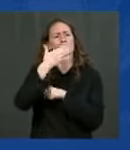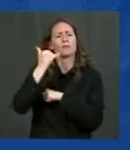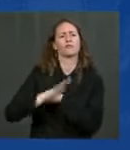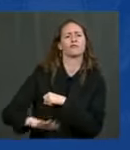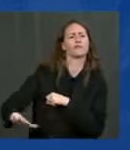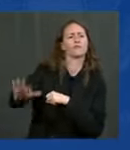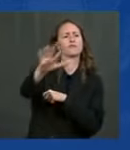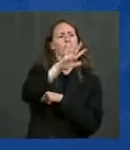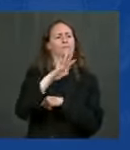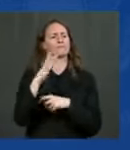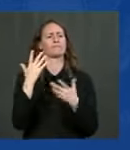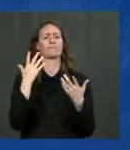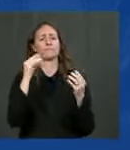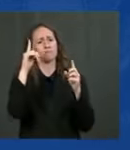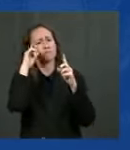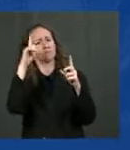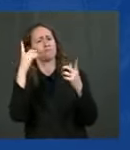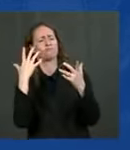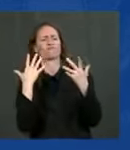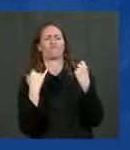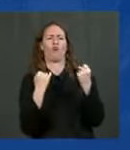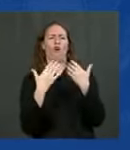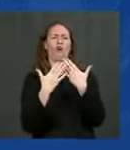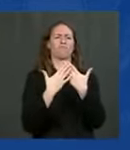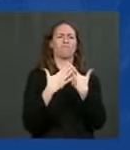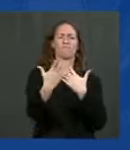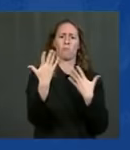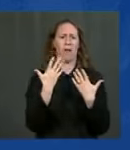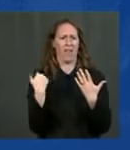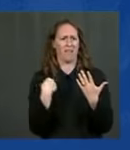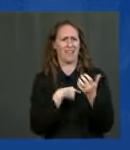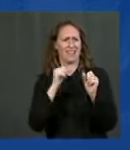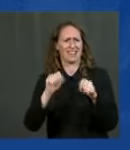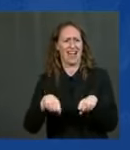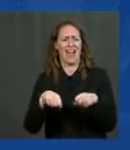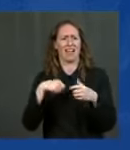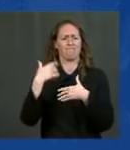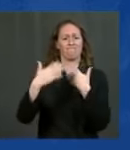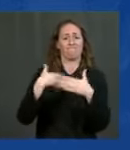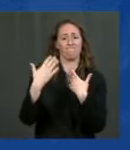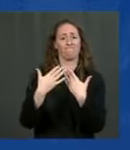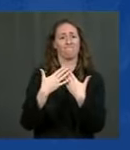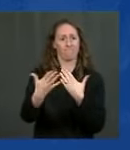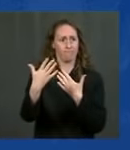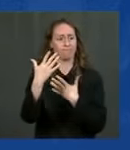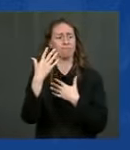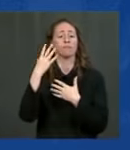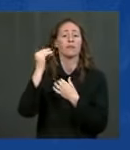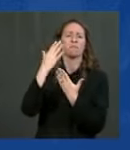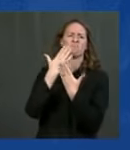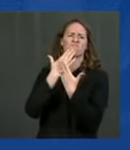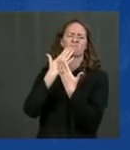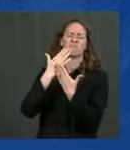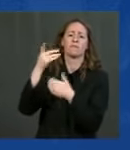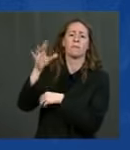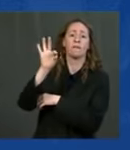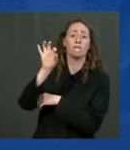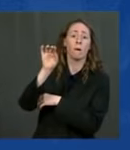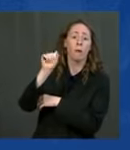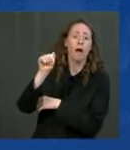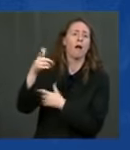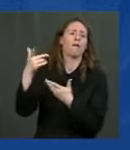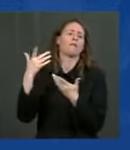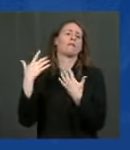again and whatever we can do to be better partners with you and with FEMA please just let us know. And with that Mr. President